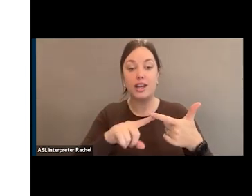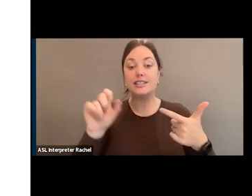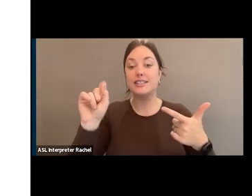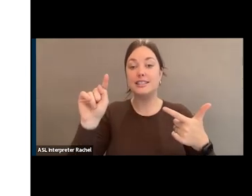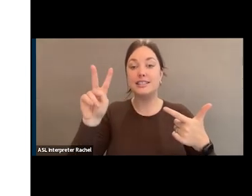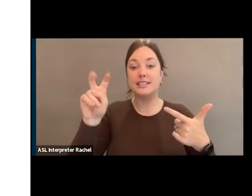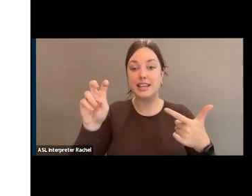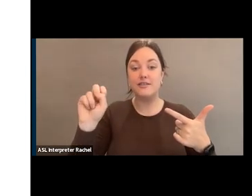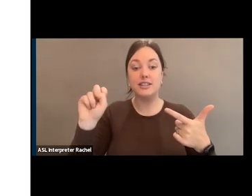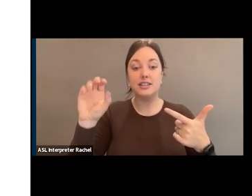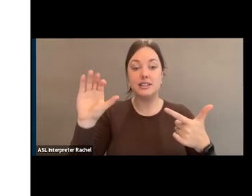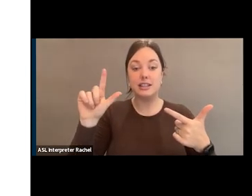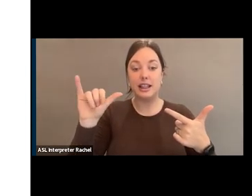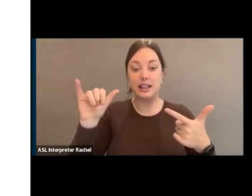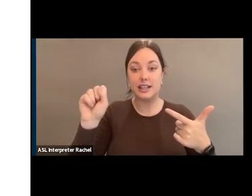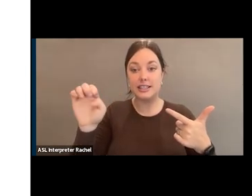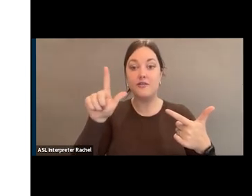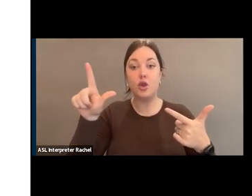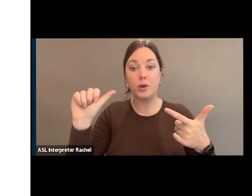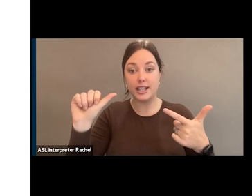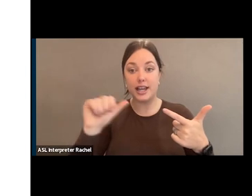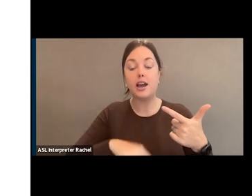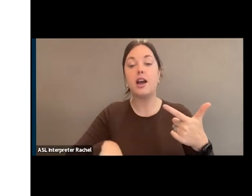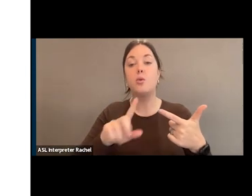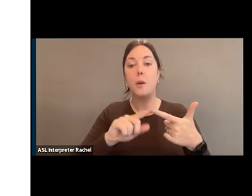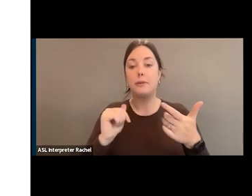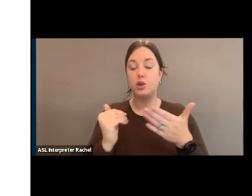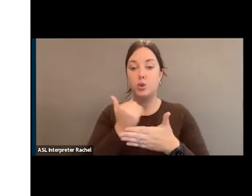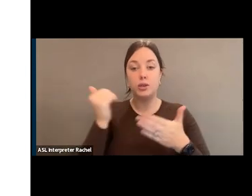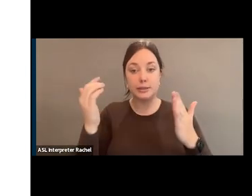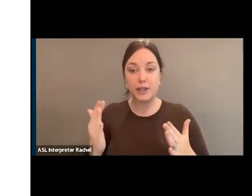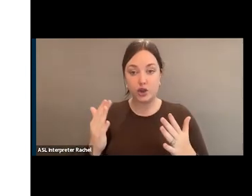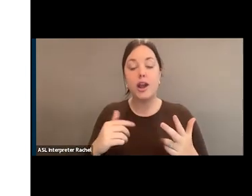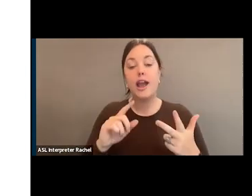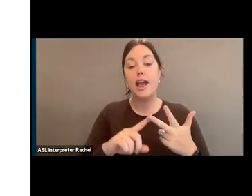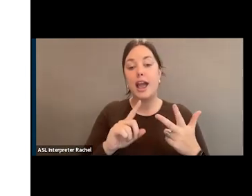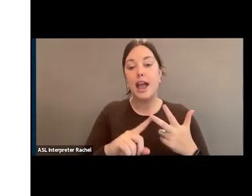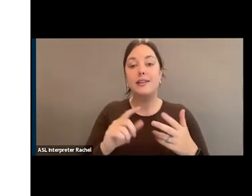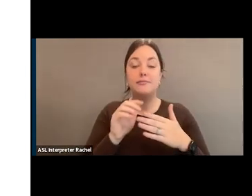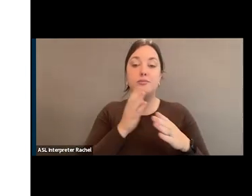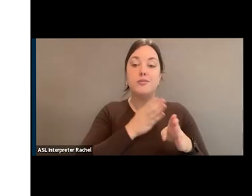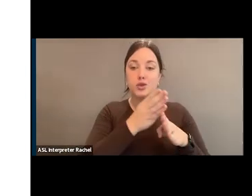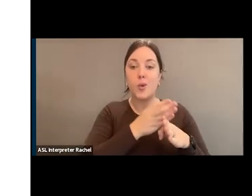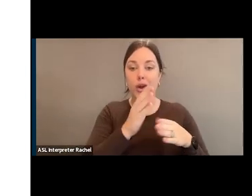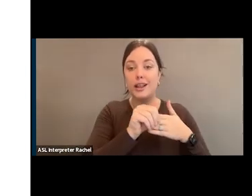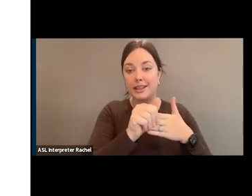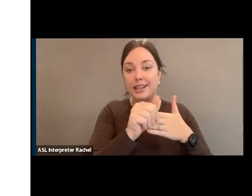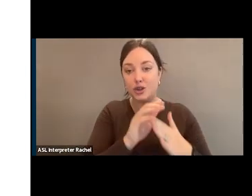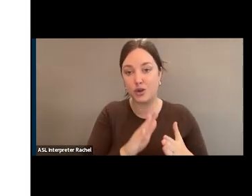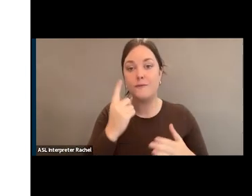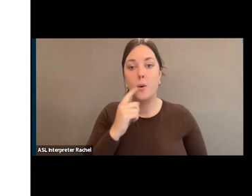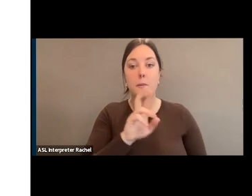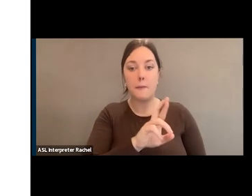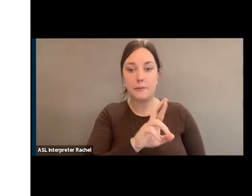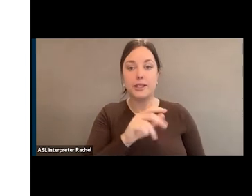the speak the new speaker of the House, and the majority leader for Republicans. And there will be some others